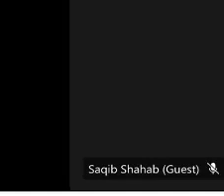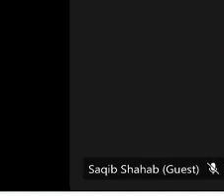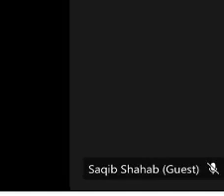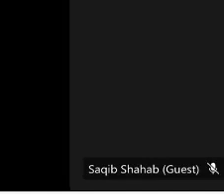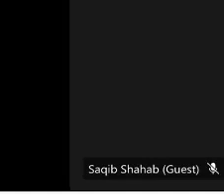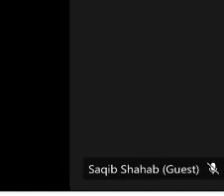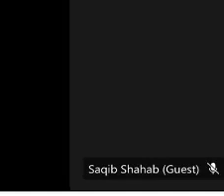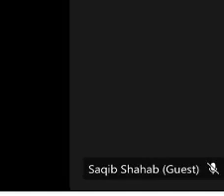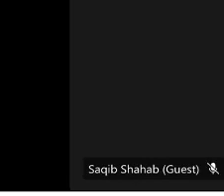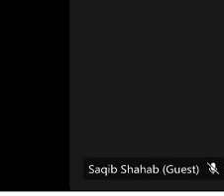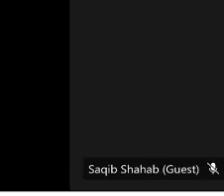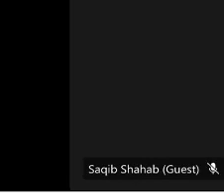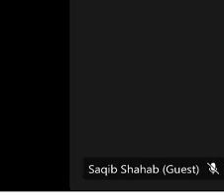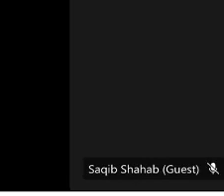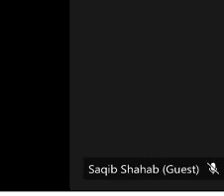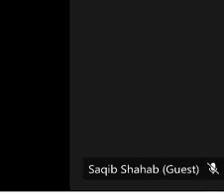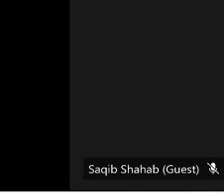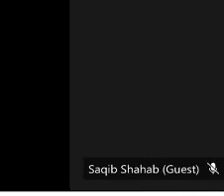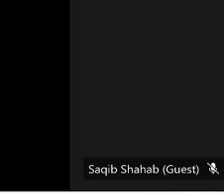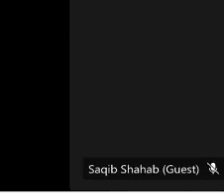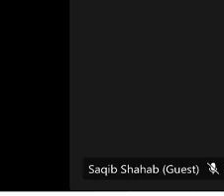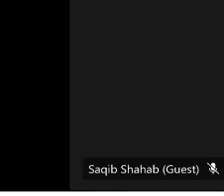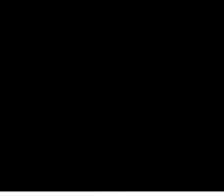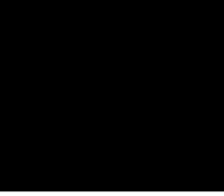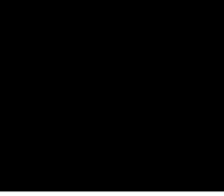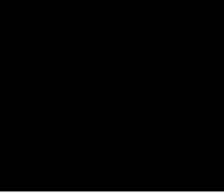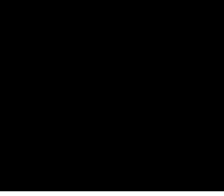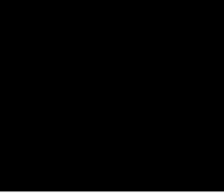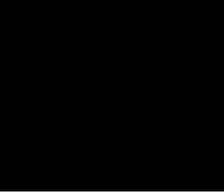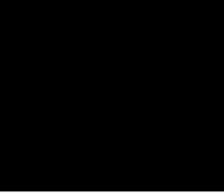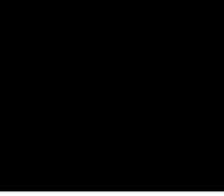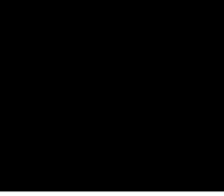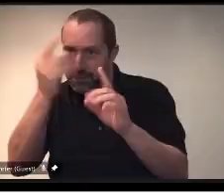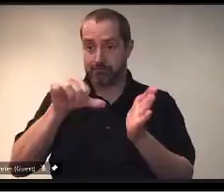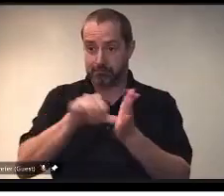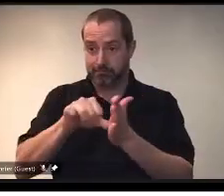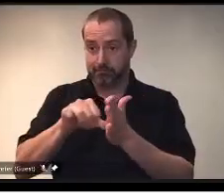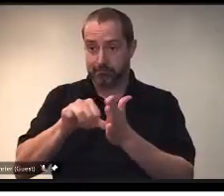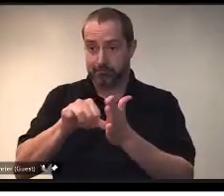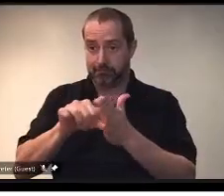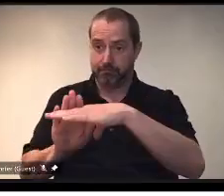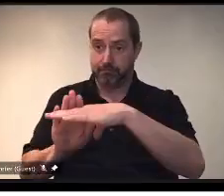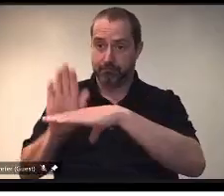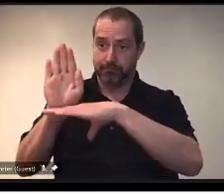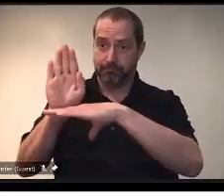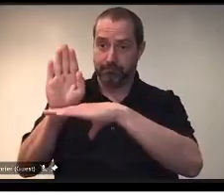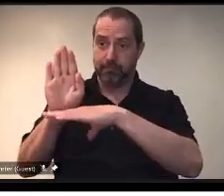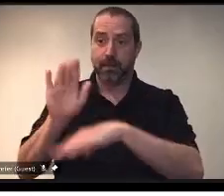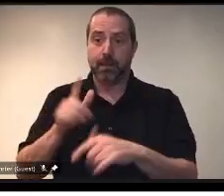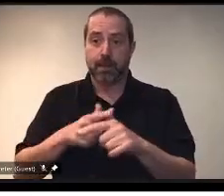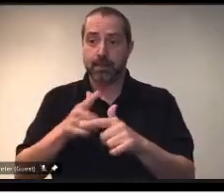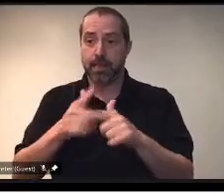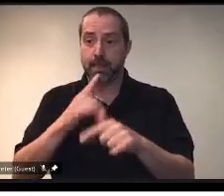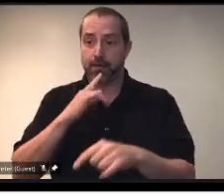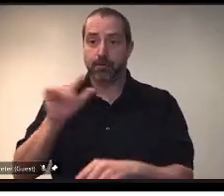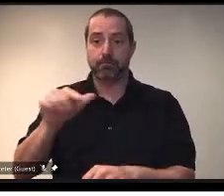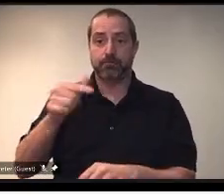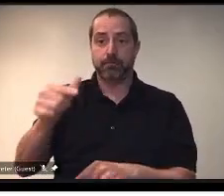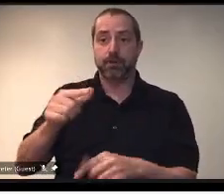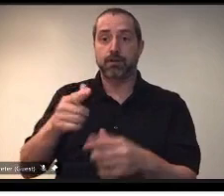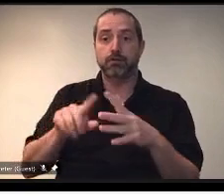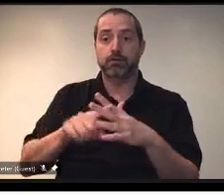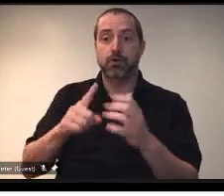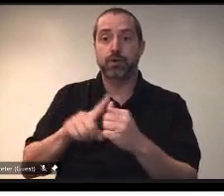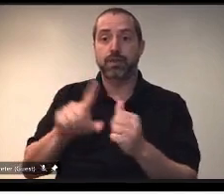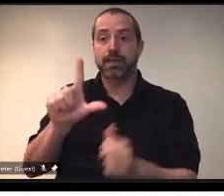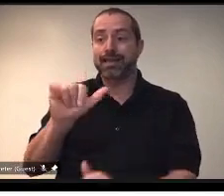If you have a question, you can just hit the raise your hand feature at the top of your screen. And we'll start with Lynn Giesbrecht with the Leader